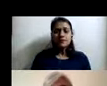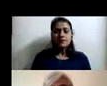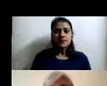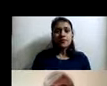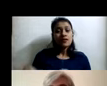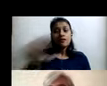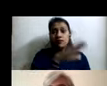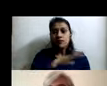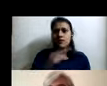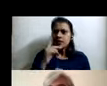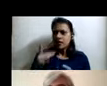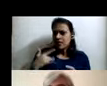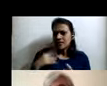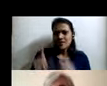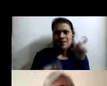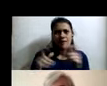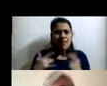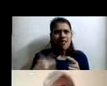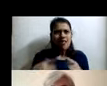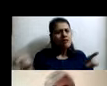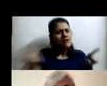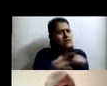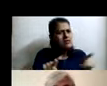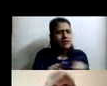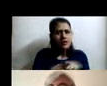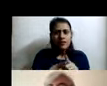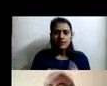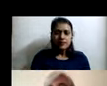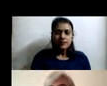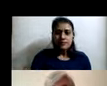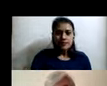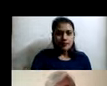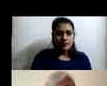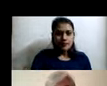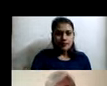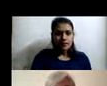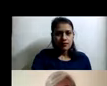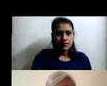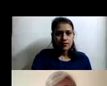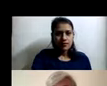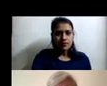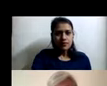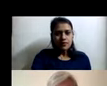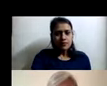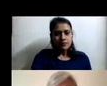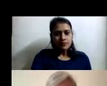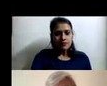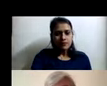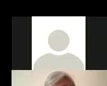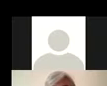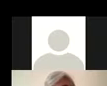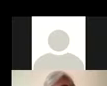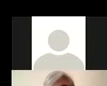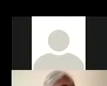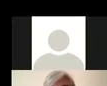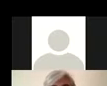tragedy of the commons kind of scenario where everybody did everything and nobody really cared about the place. It was overrun with weeds.